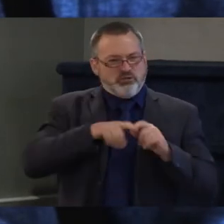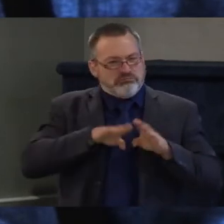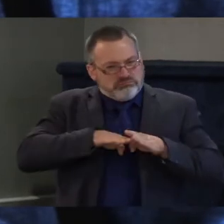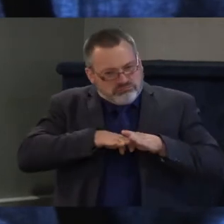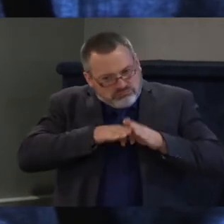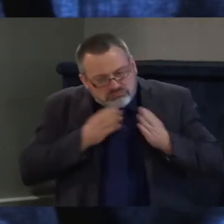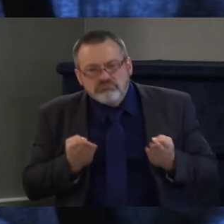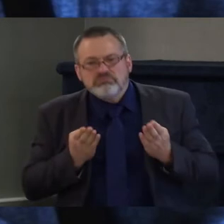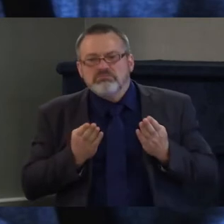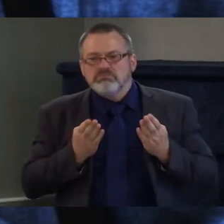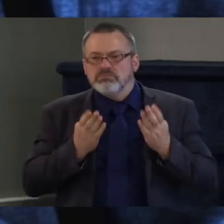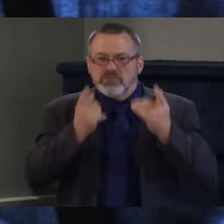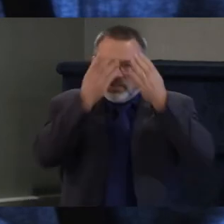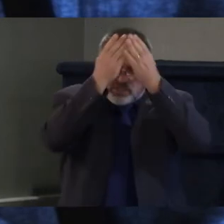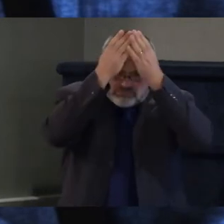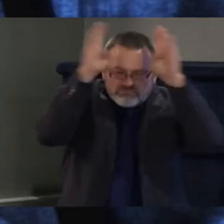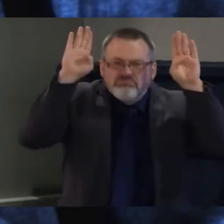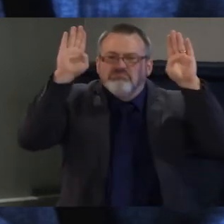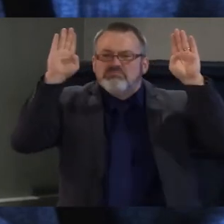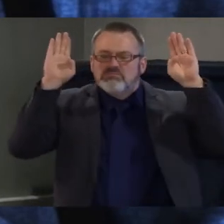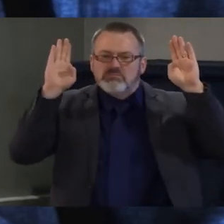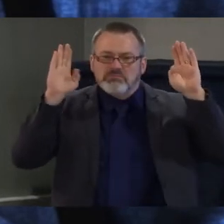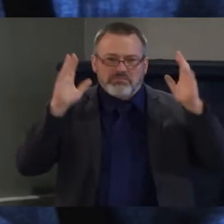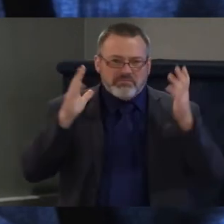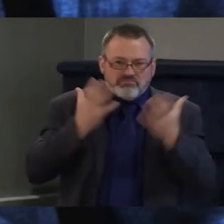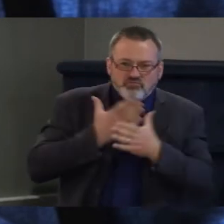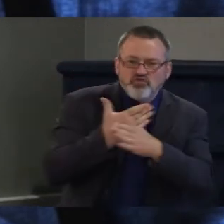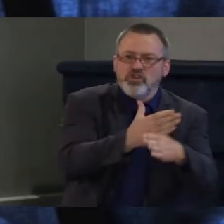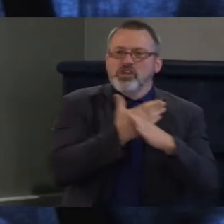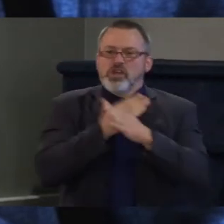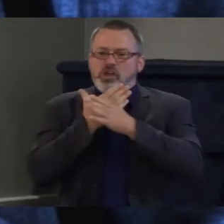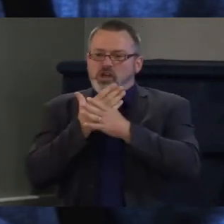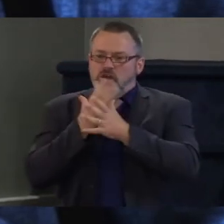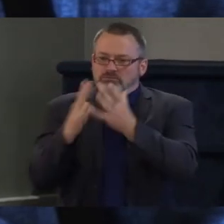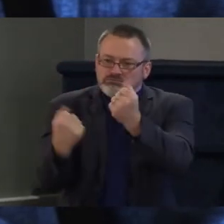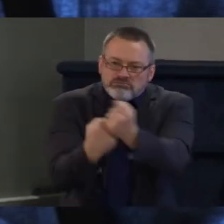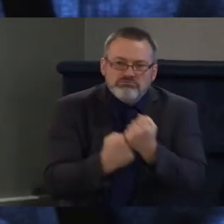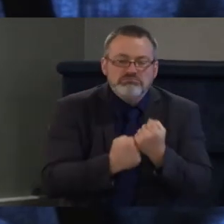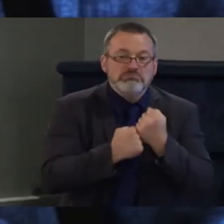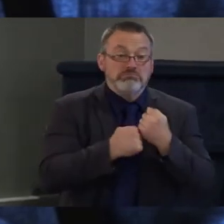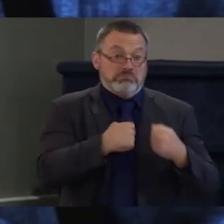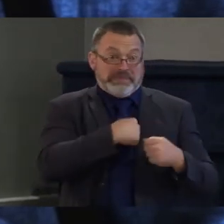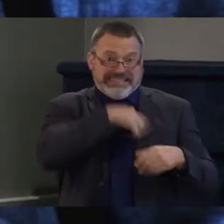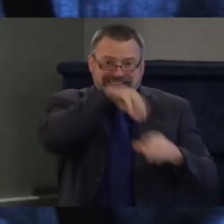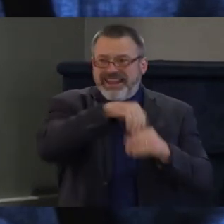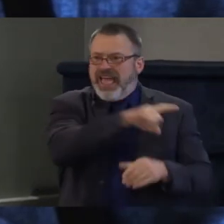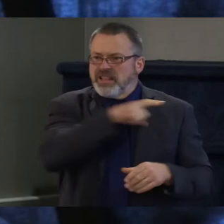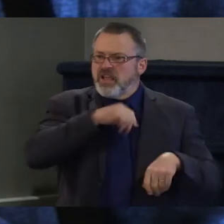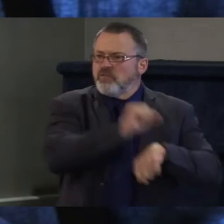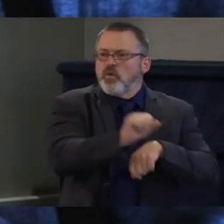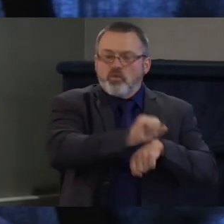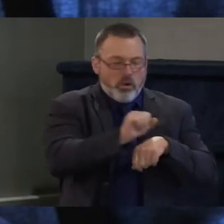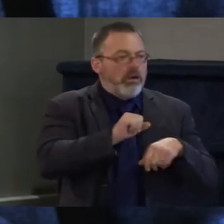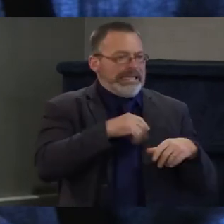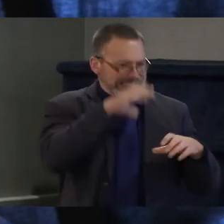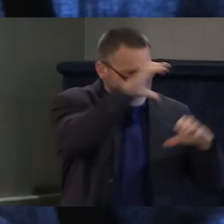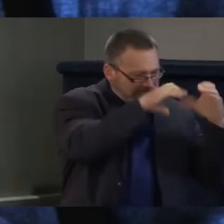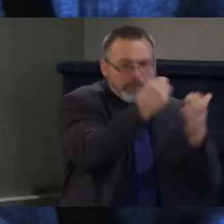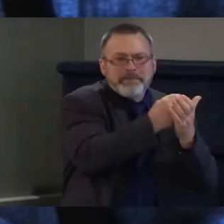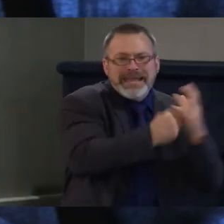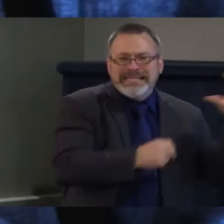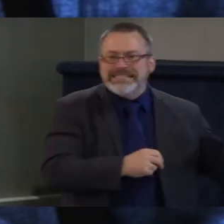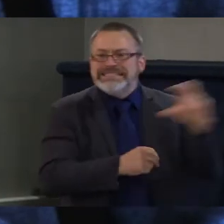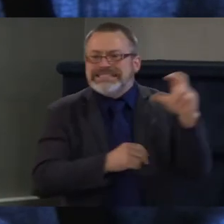so there are there are specific things that i can point to in my legislative work we certainly have invested more money to getting uh training for nurses